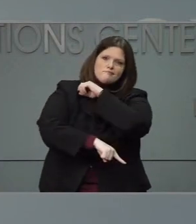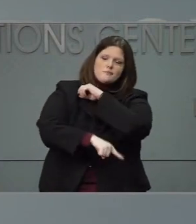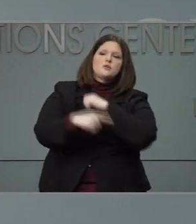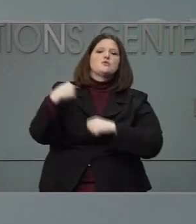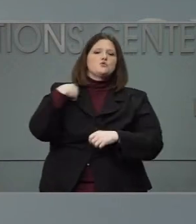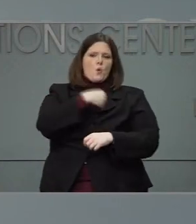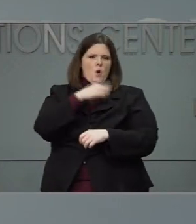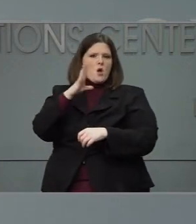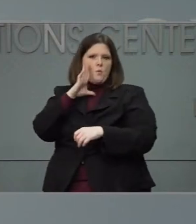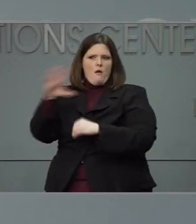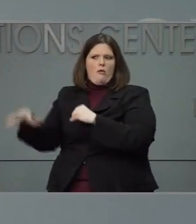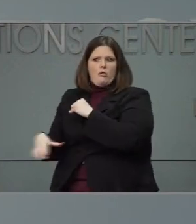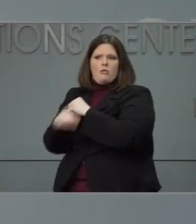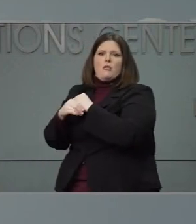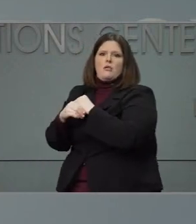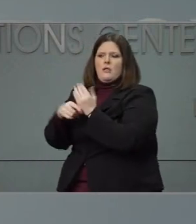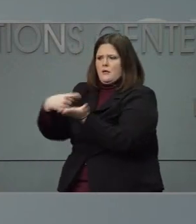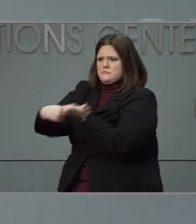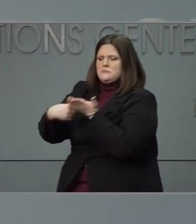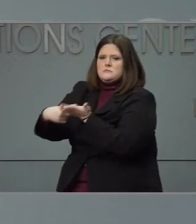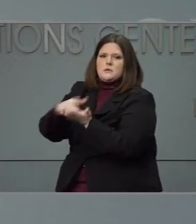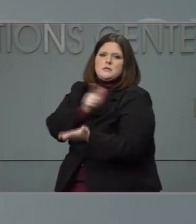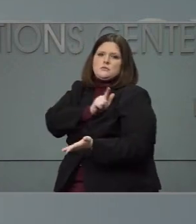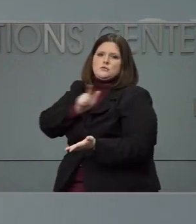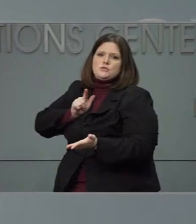that that might be possible. Thank you.